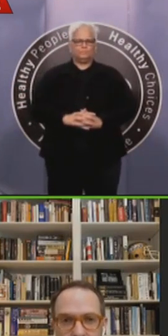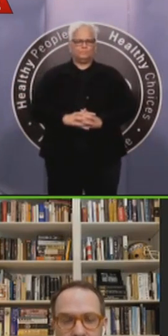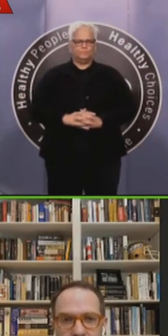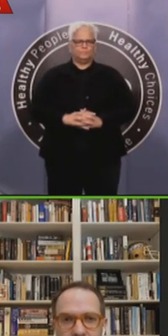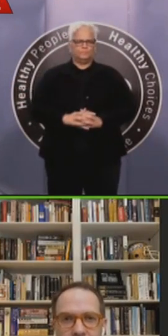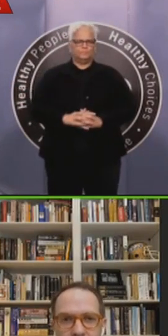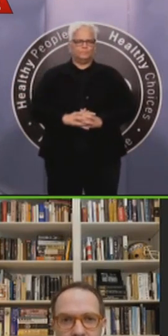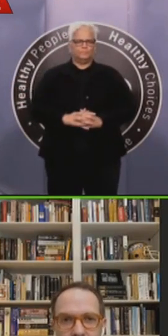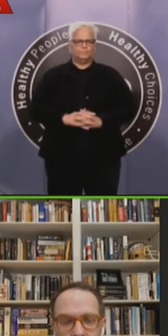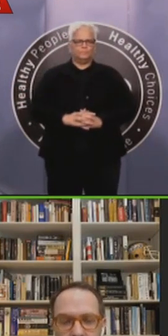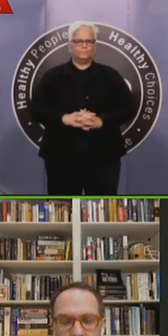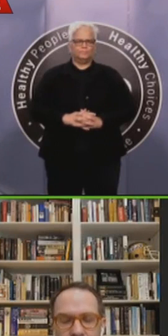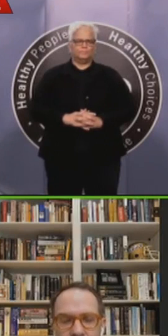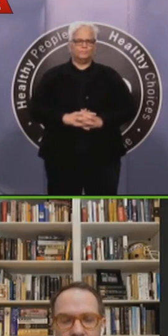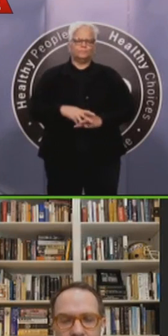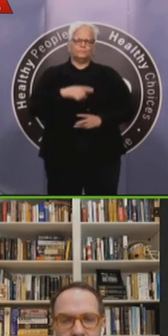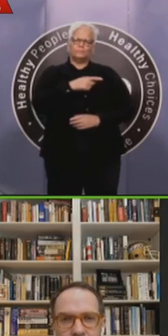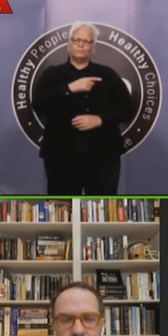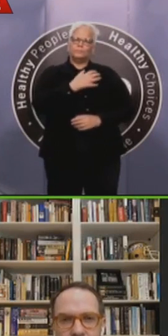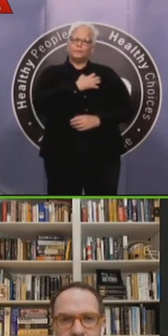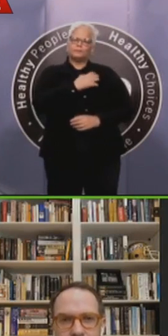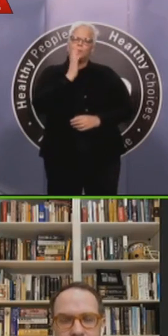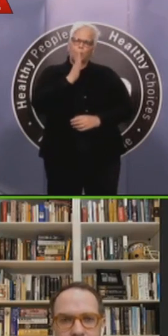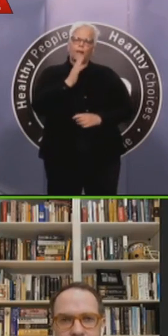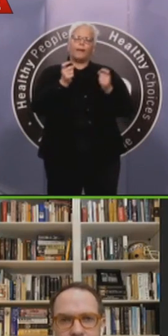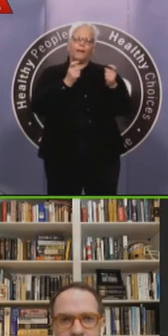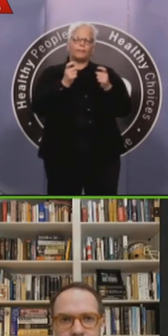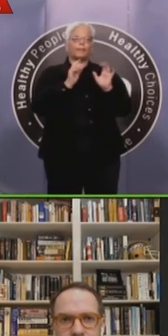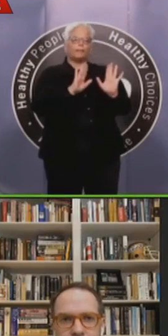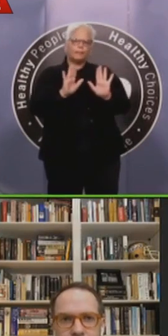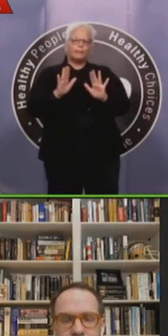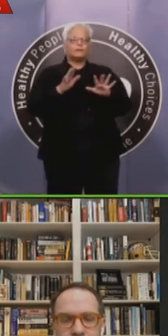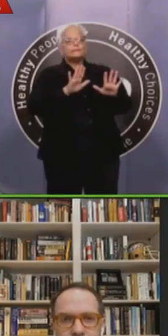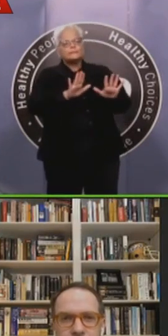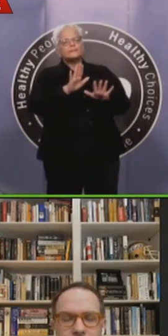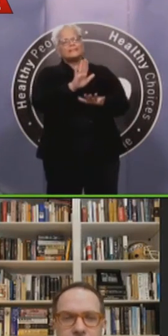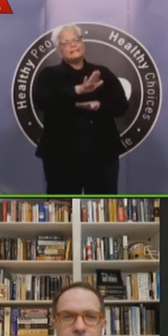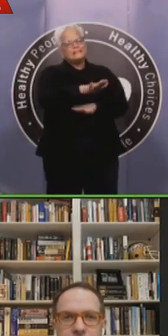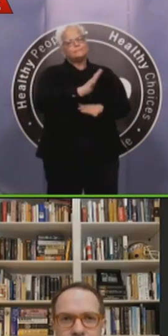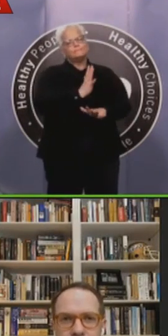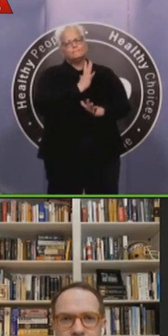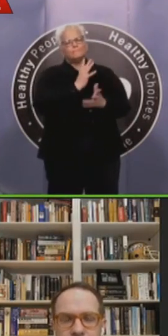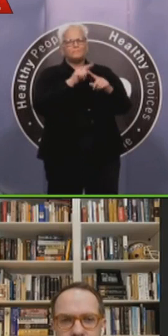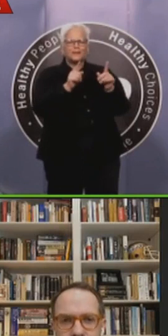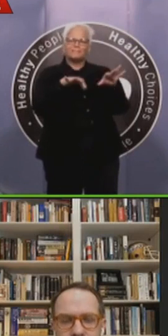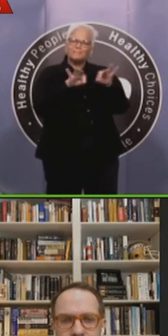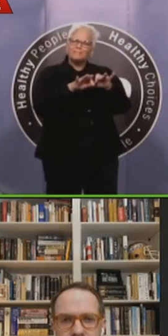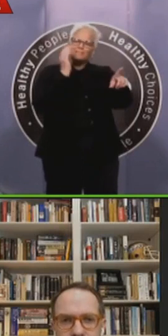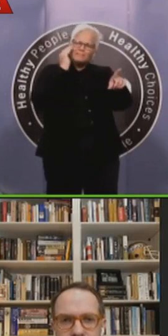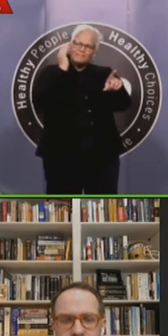dealing with, uh, that we're going to keep our focus on those. Okay, from channel eight, mayor, we've heard